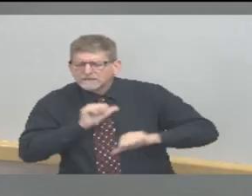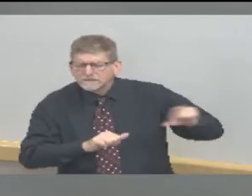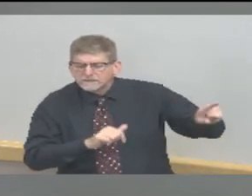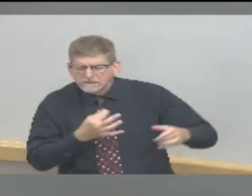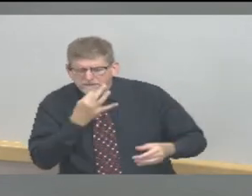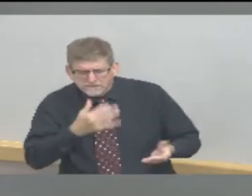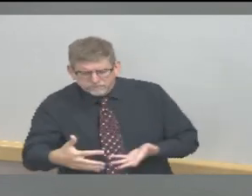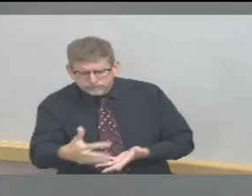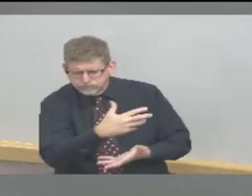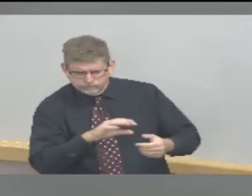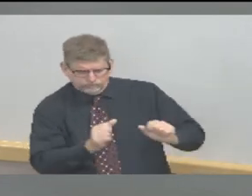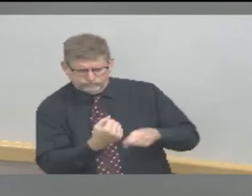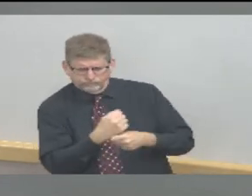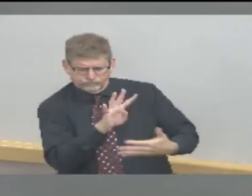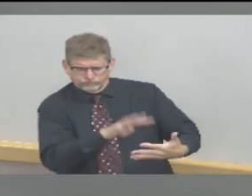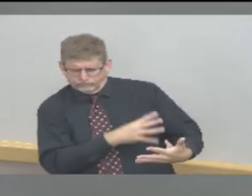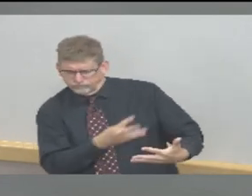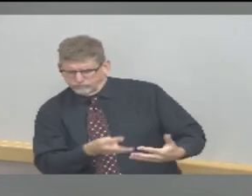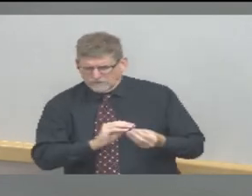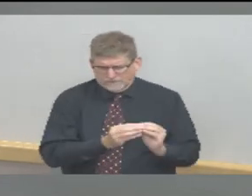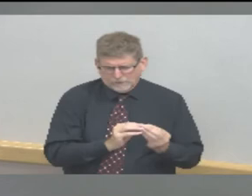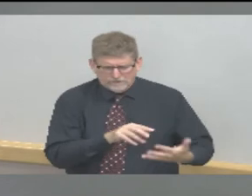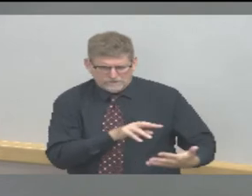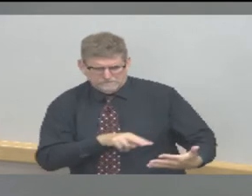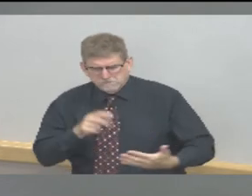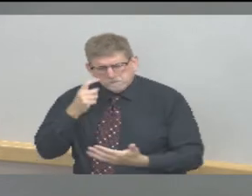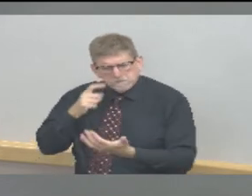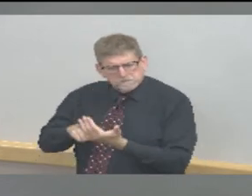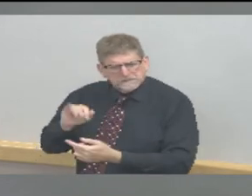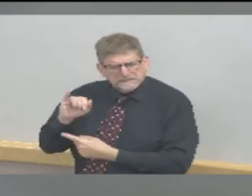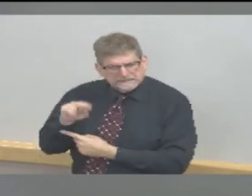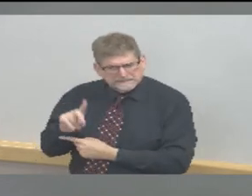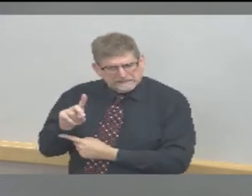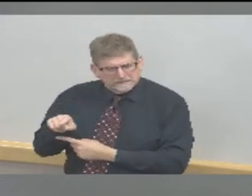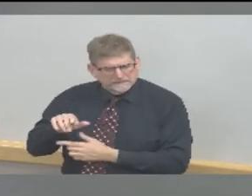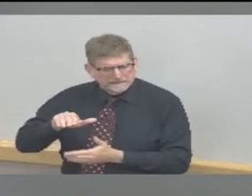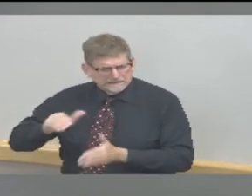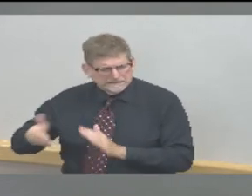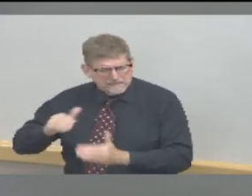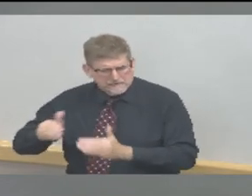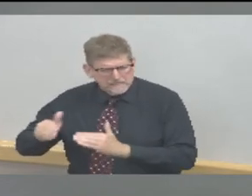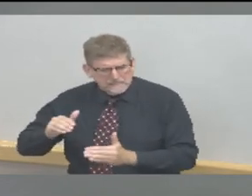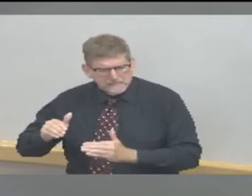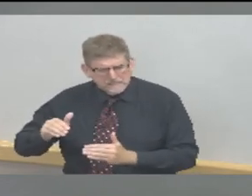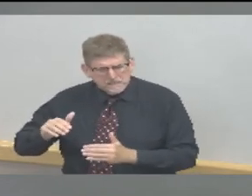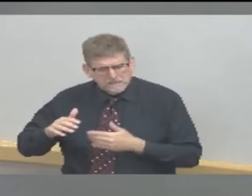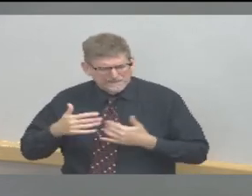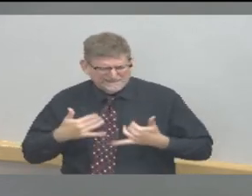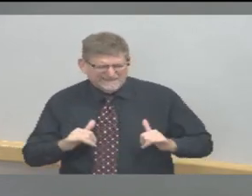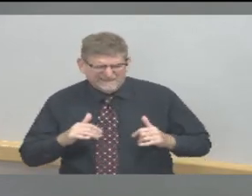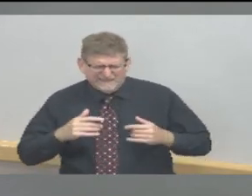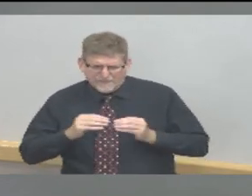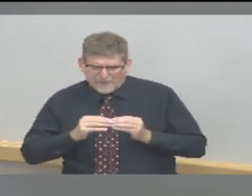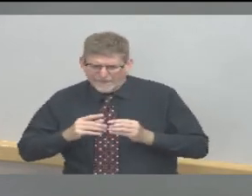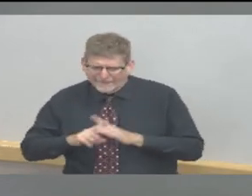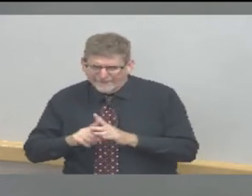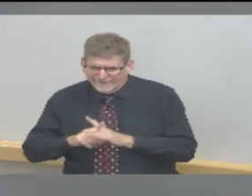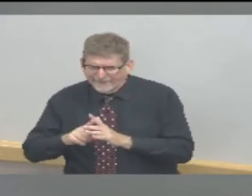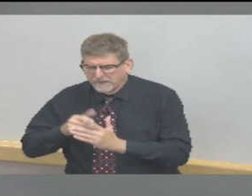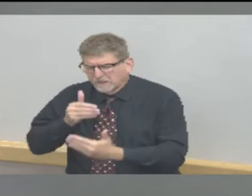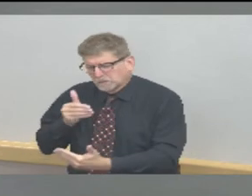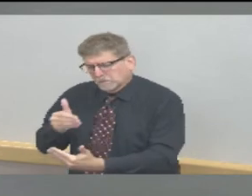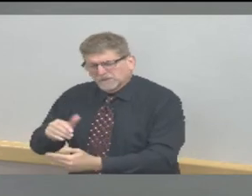in Indiana due to COVID-19 through early June with a range of range between 2,000 and 3